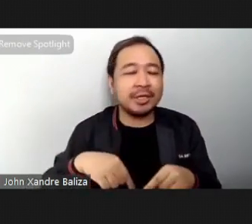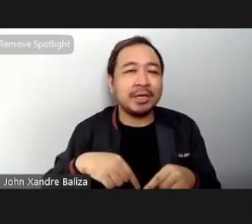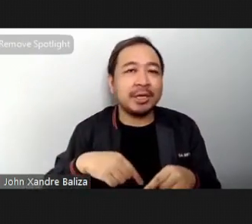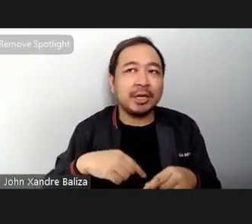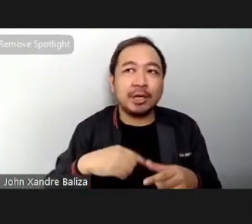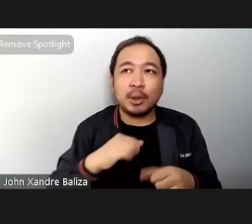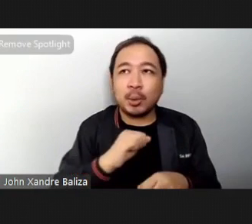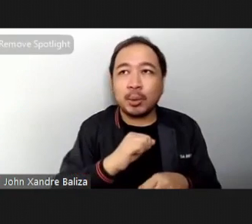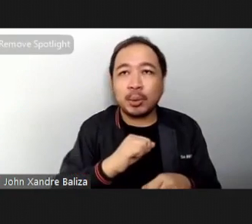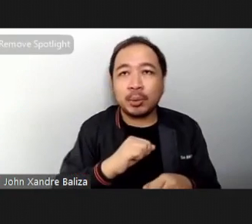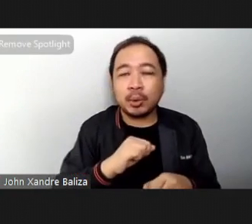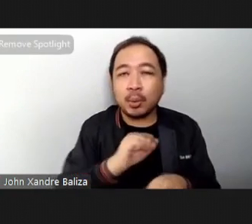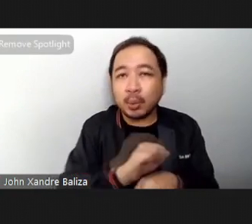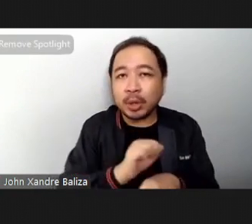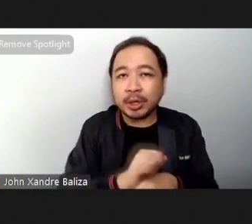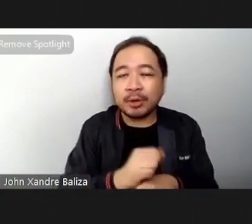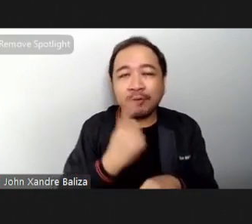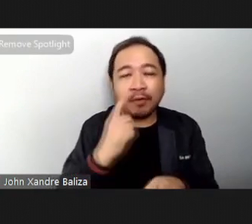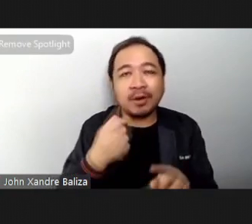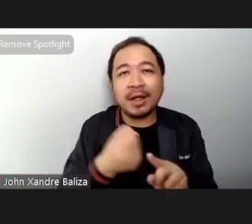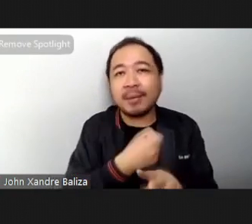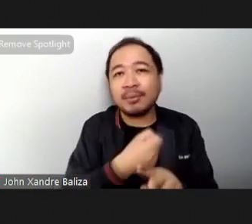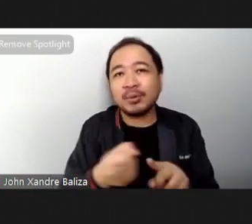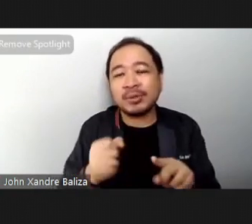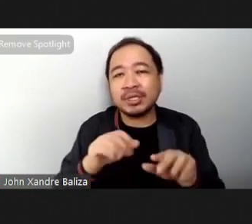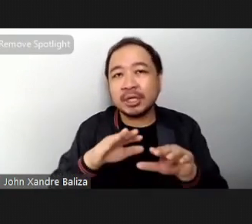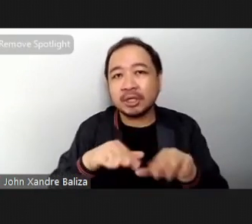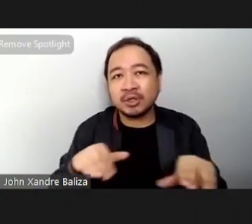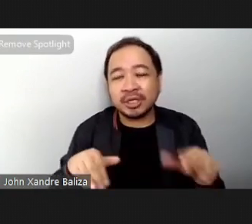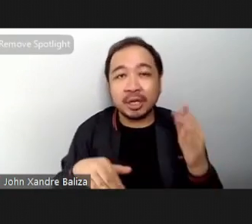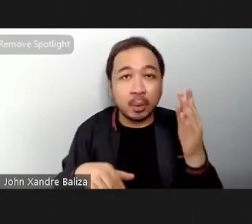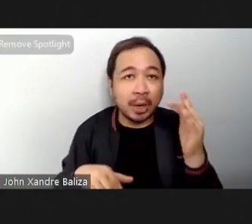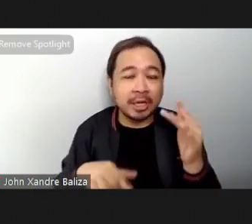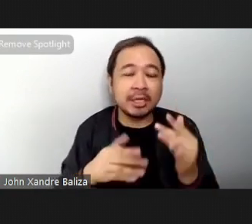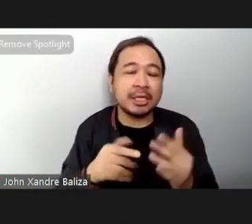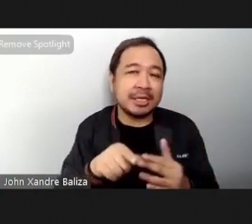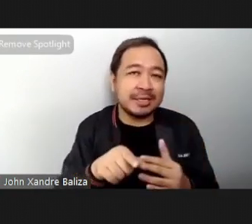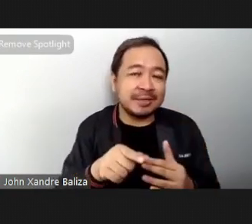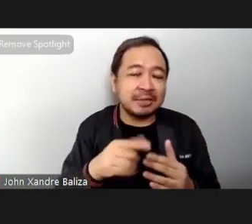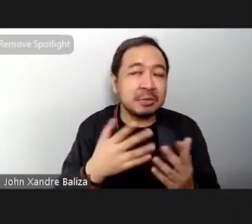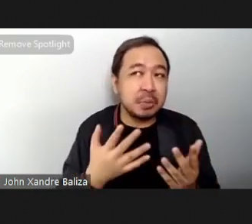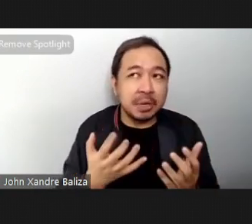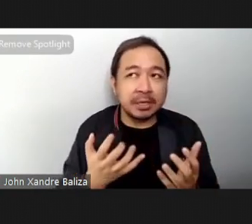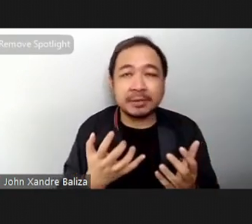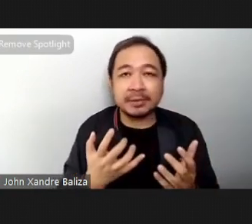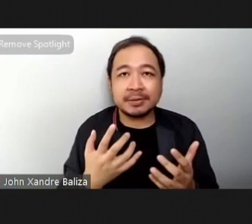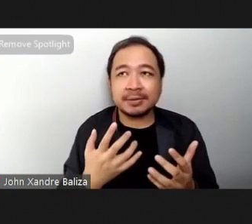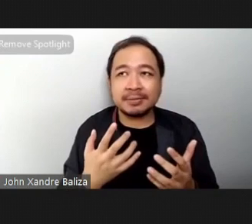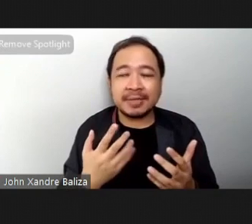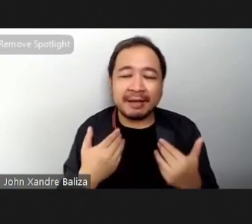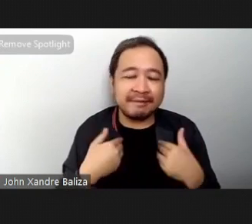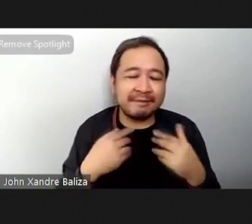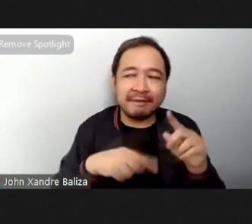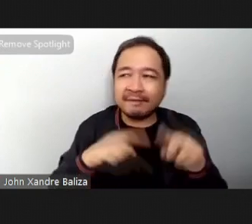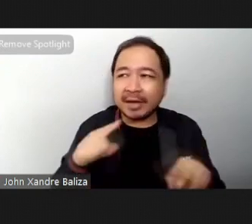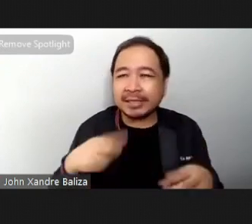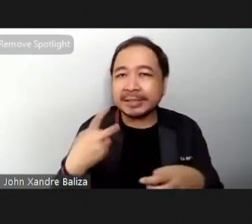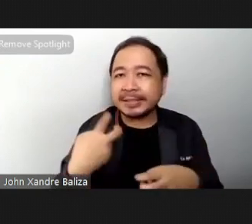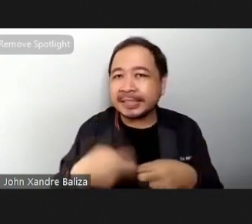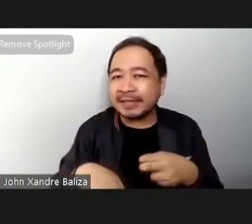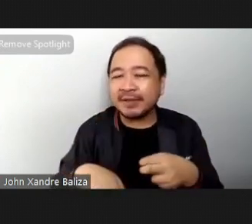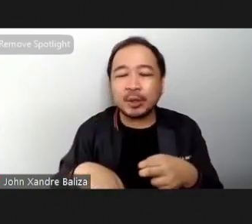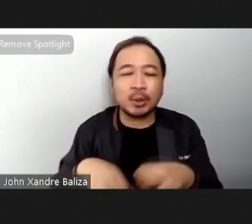And as I understand you need to do very difficult tasks Sometimes your